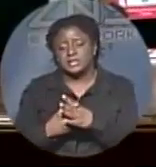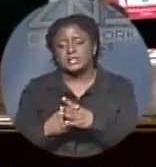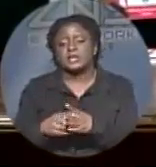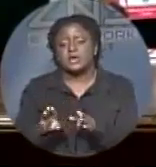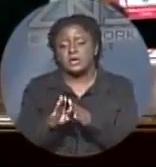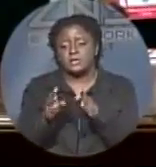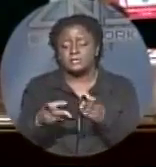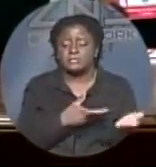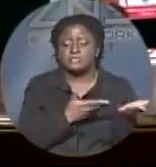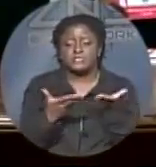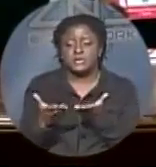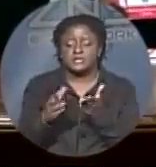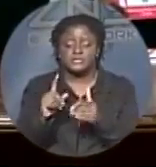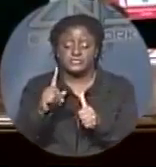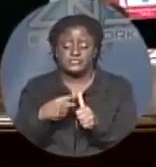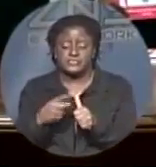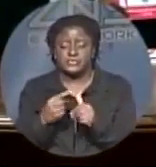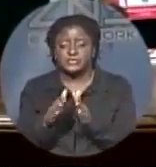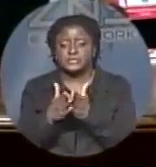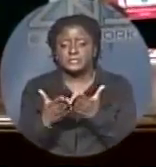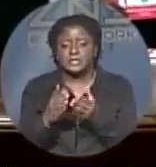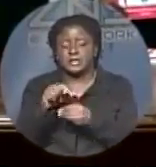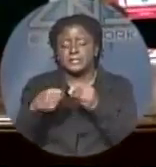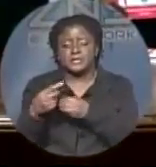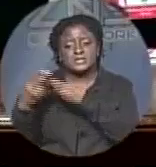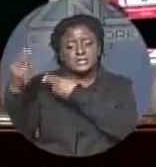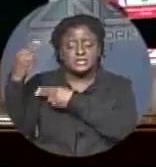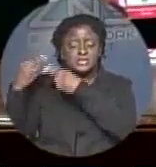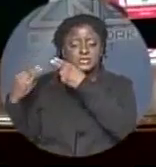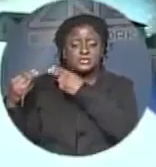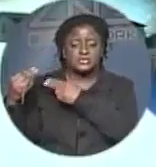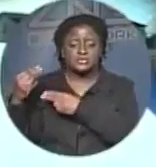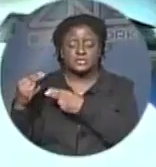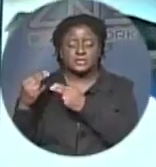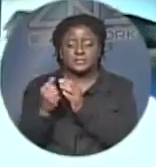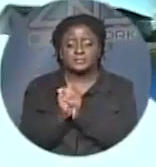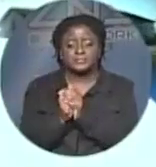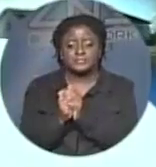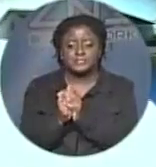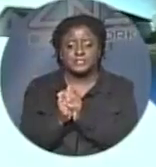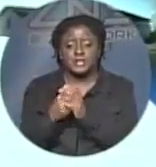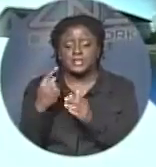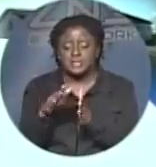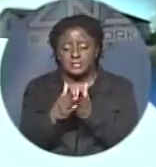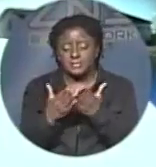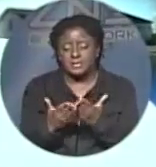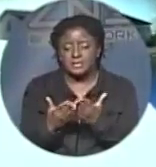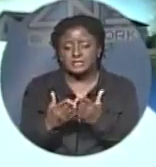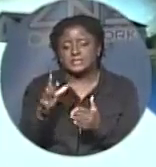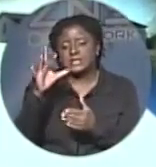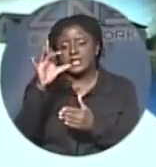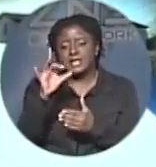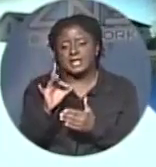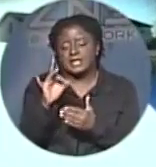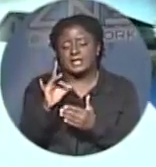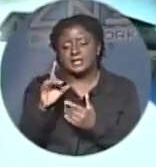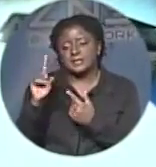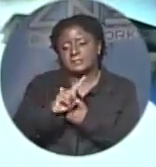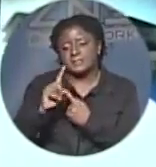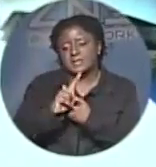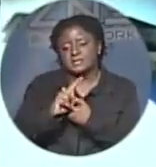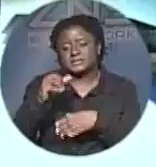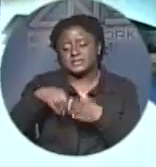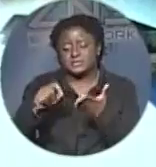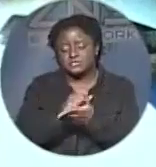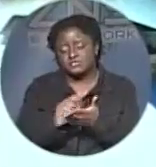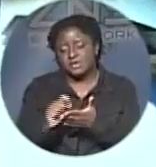provides a taste of each of the 96 congregations, their emblems, and clergy. The book has been eight months in the making and is the brainchild